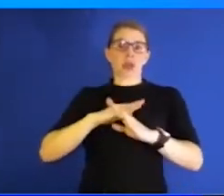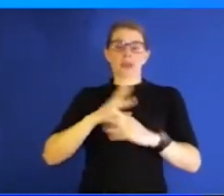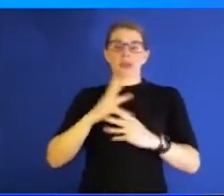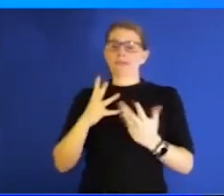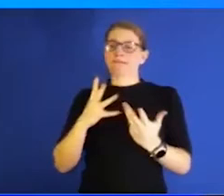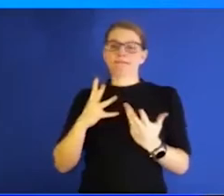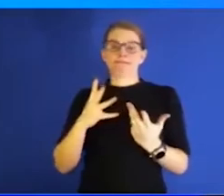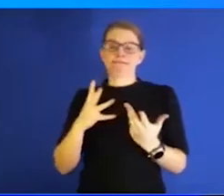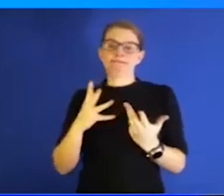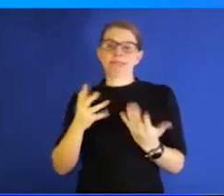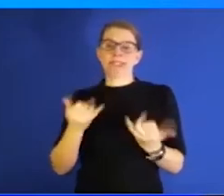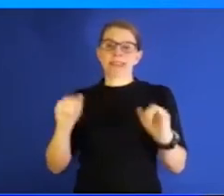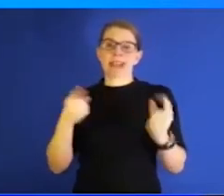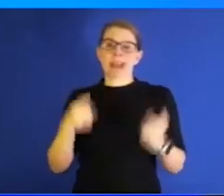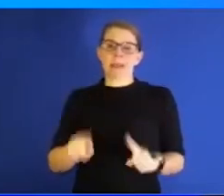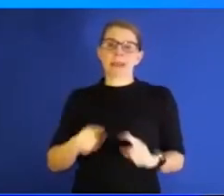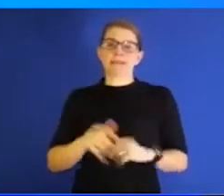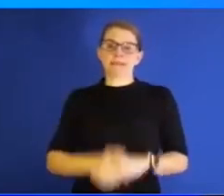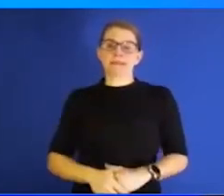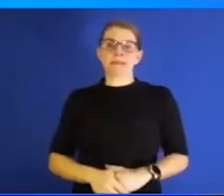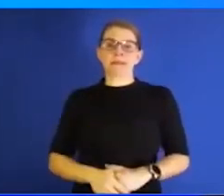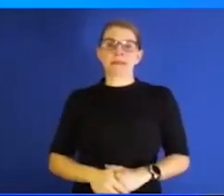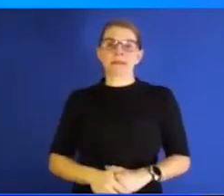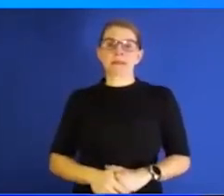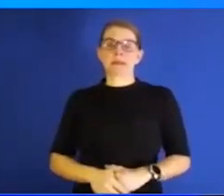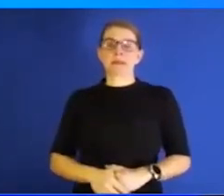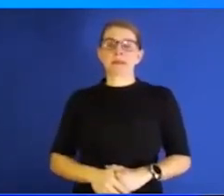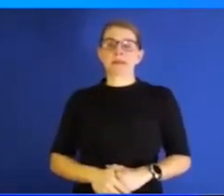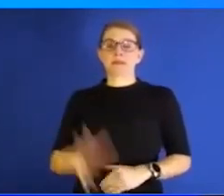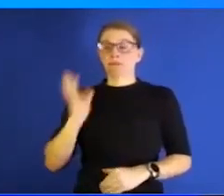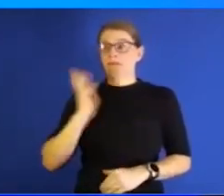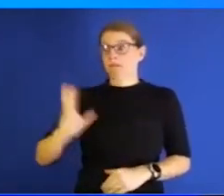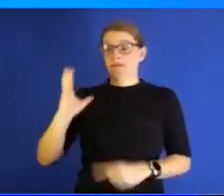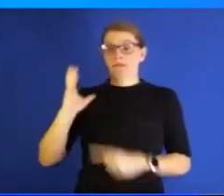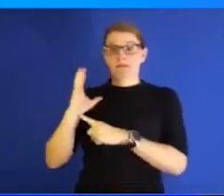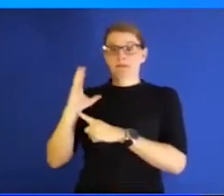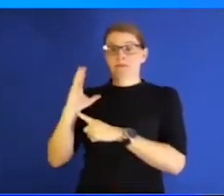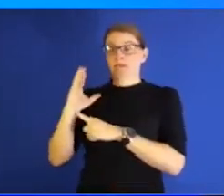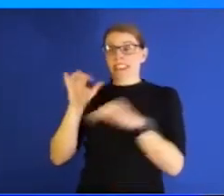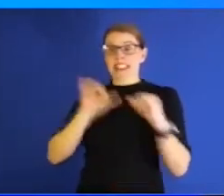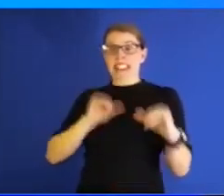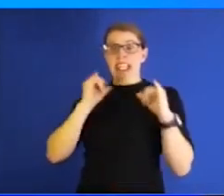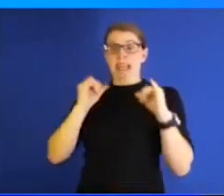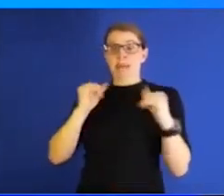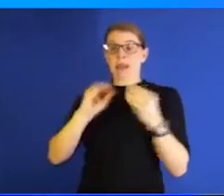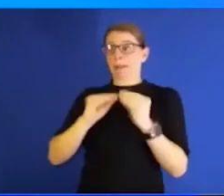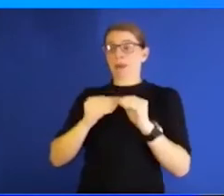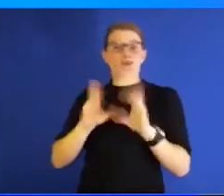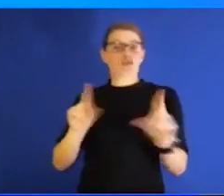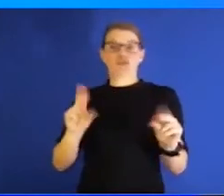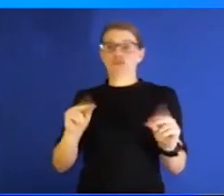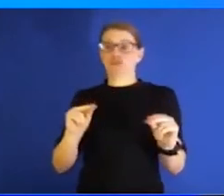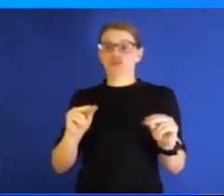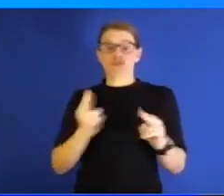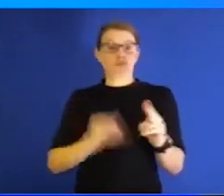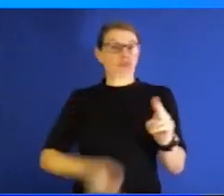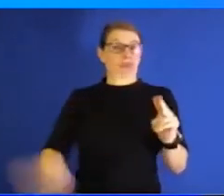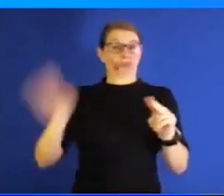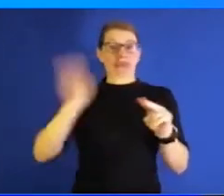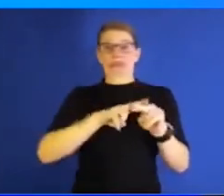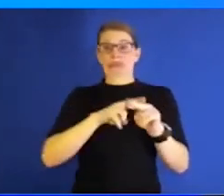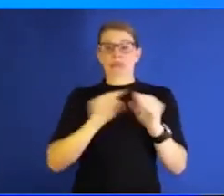And to levels that we had not seen in this pandemic. And as we know, fortunately, the